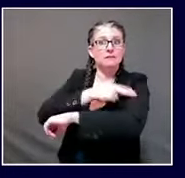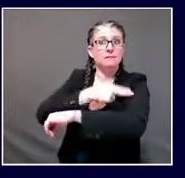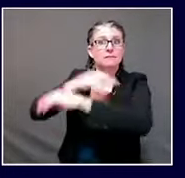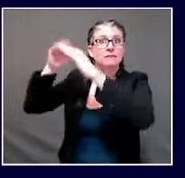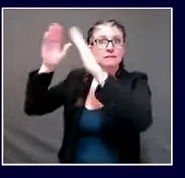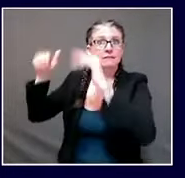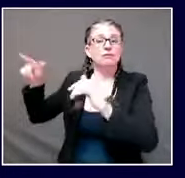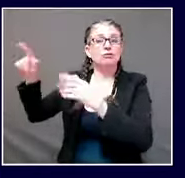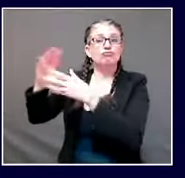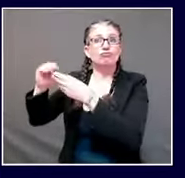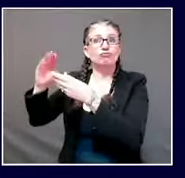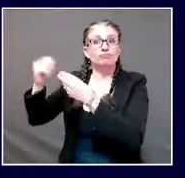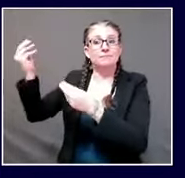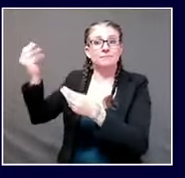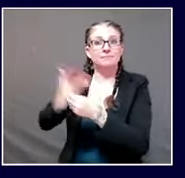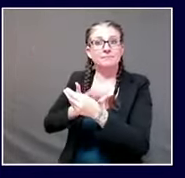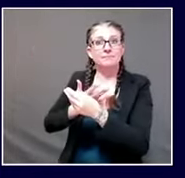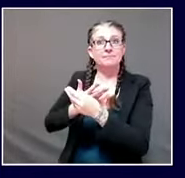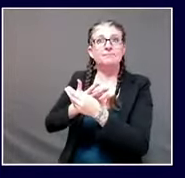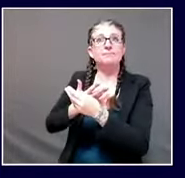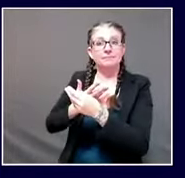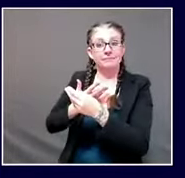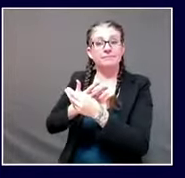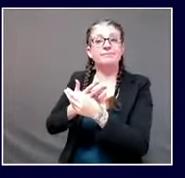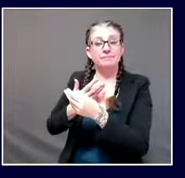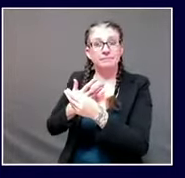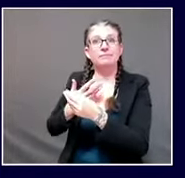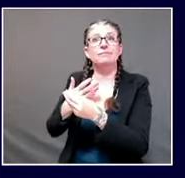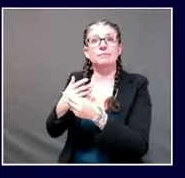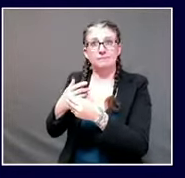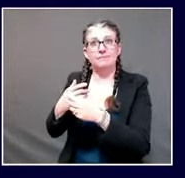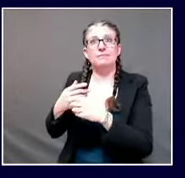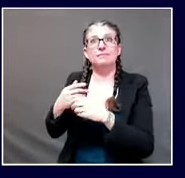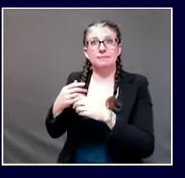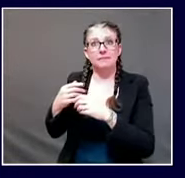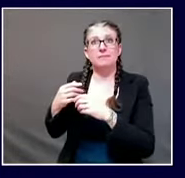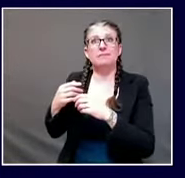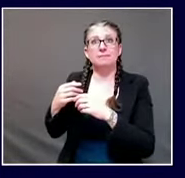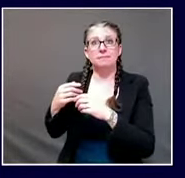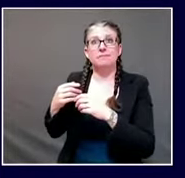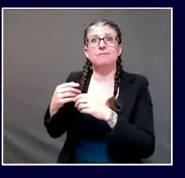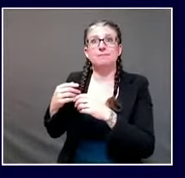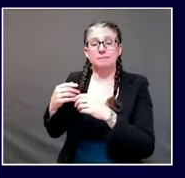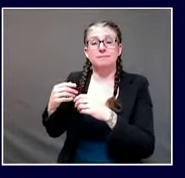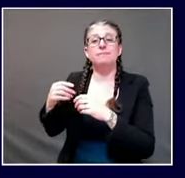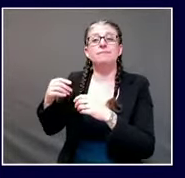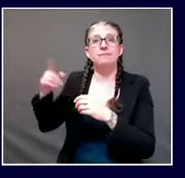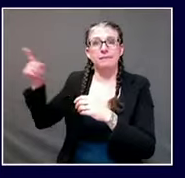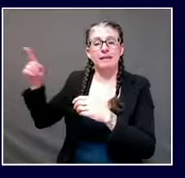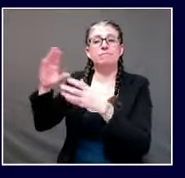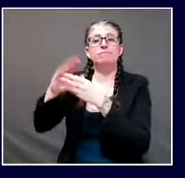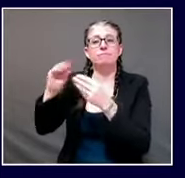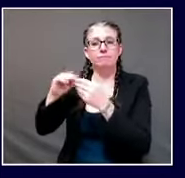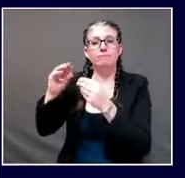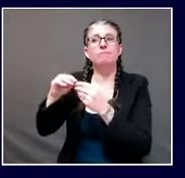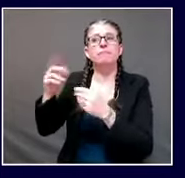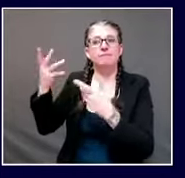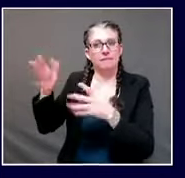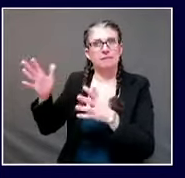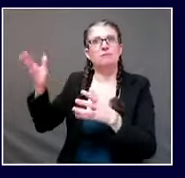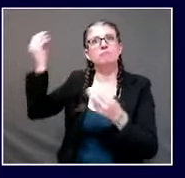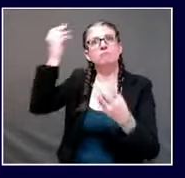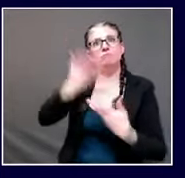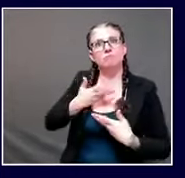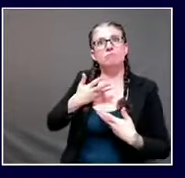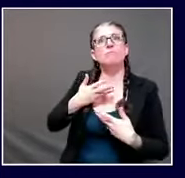said the supply was going to be cut by half so i have a couple of questions about that you had initially said a few